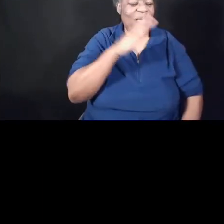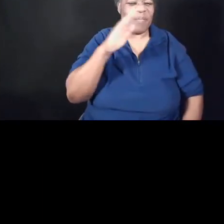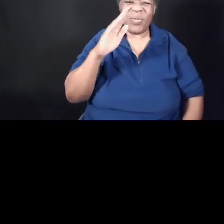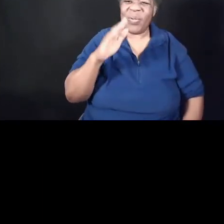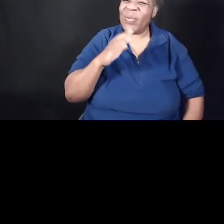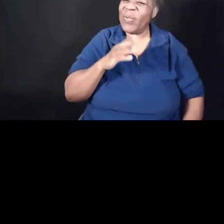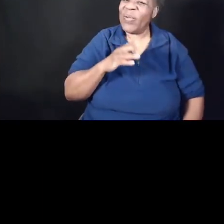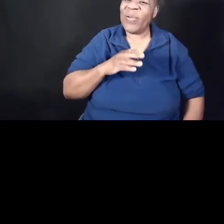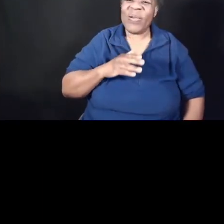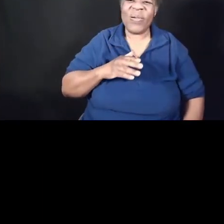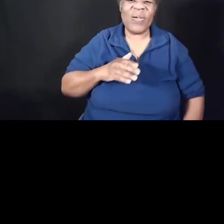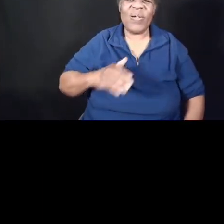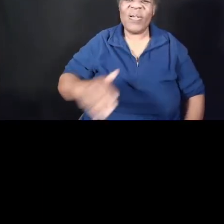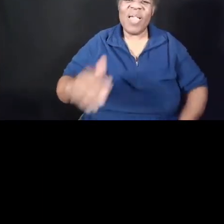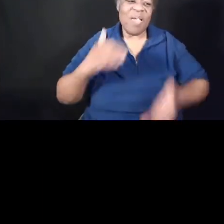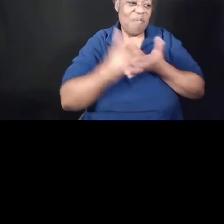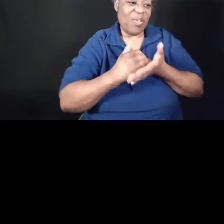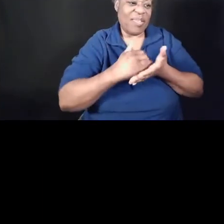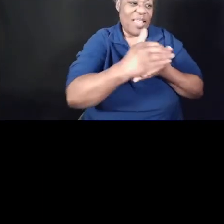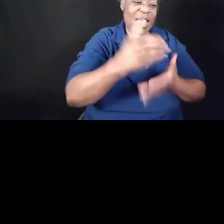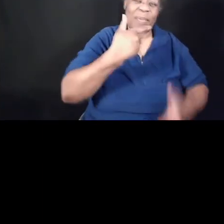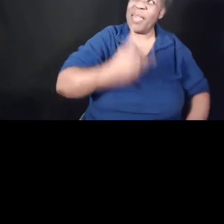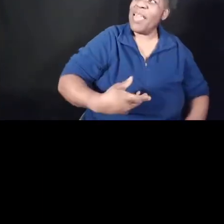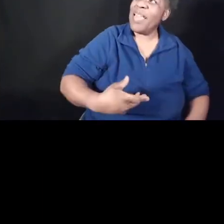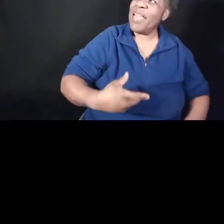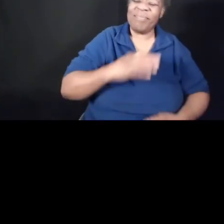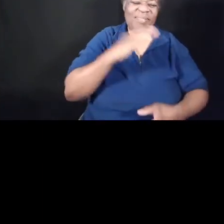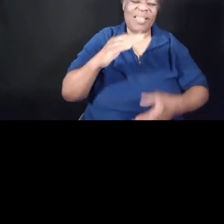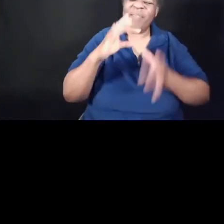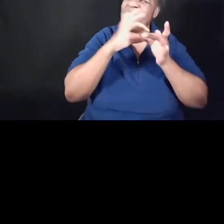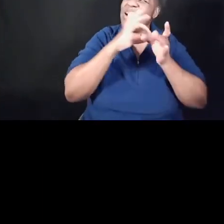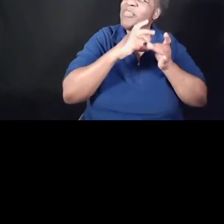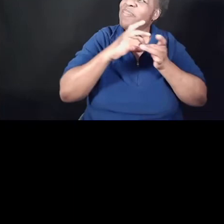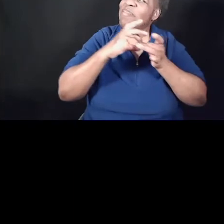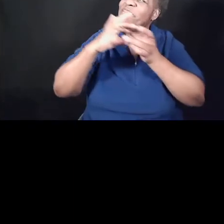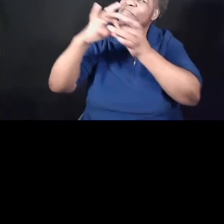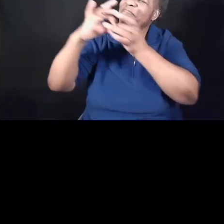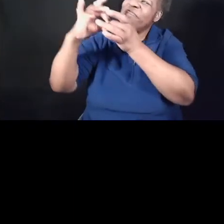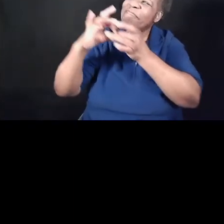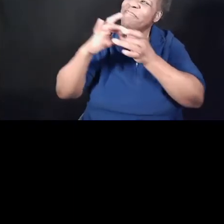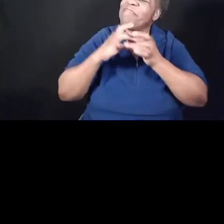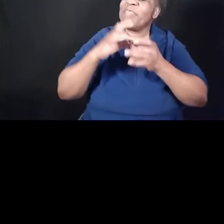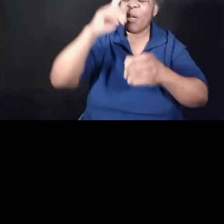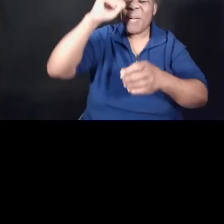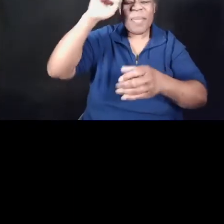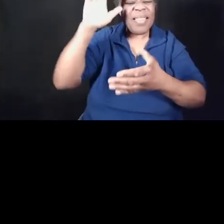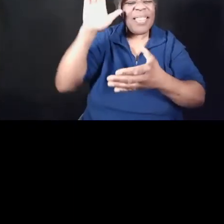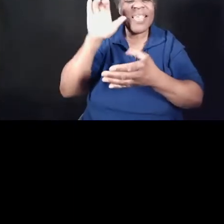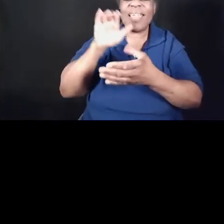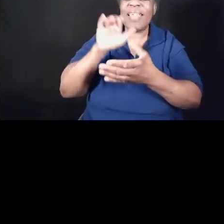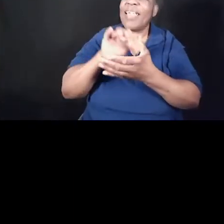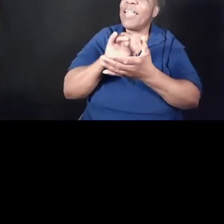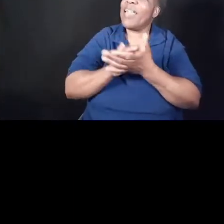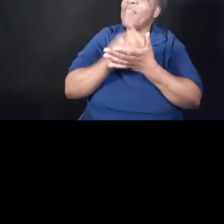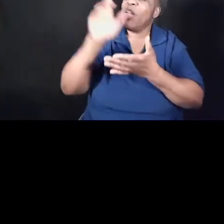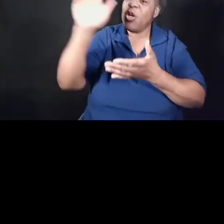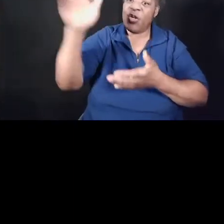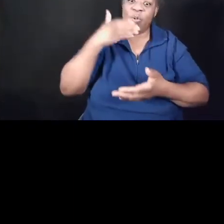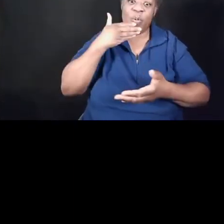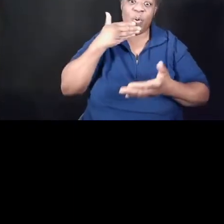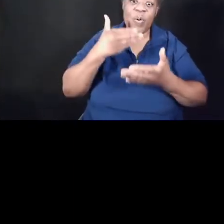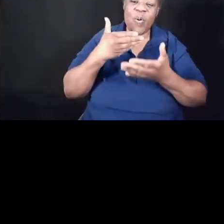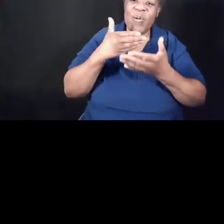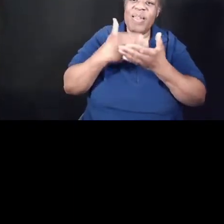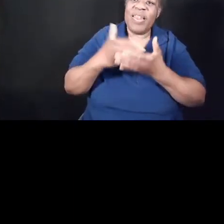I'm never forsaken, I believe. Your goodness and mercy will follow